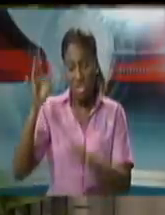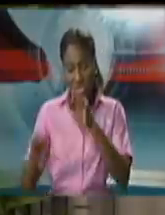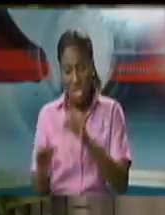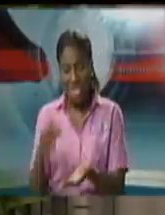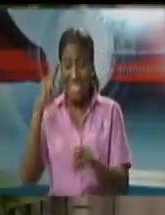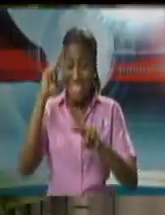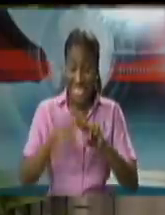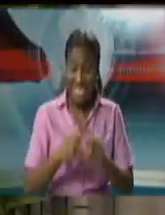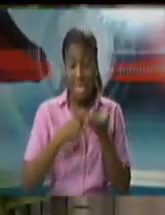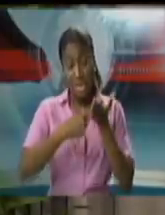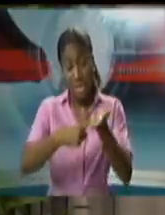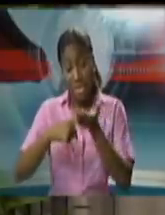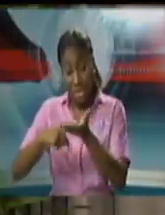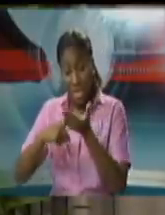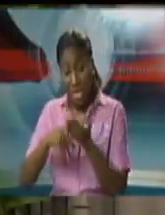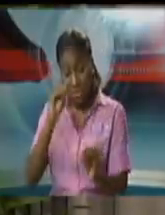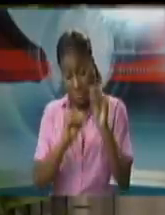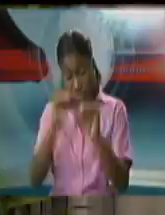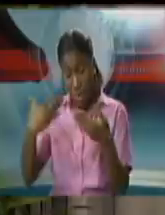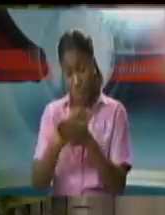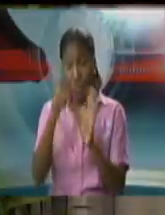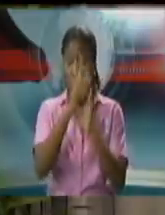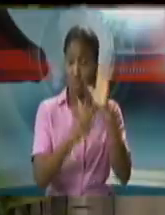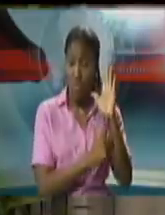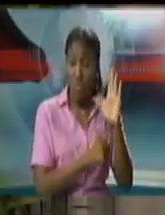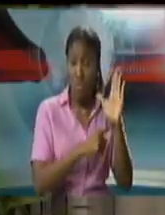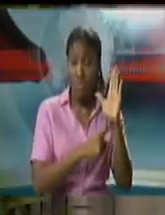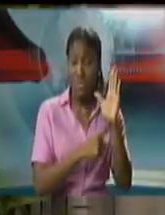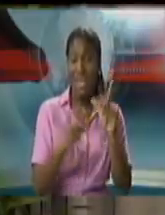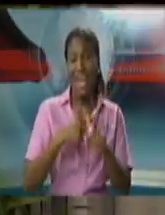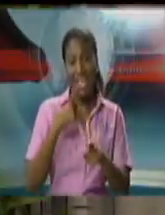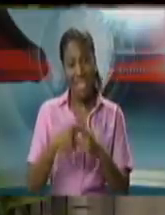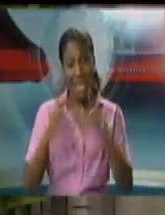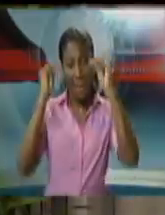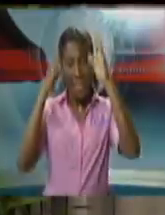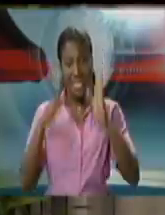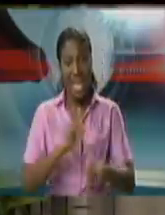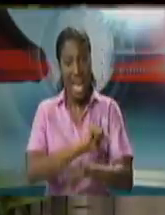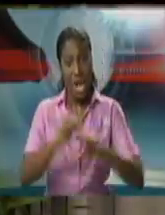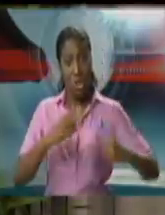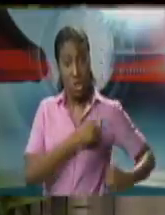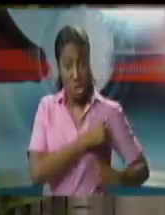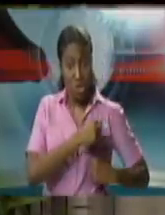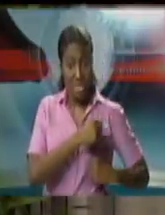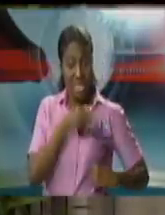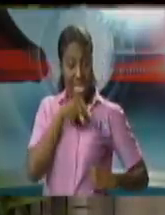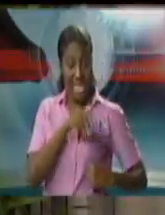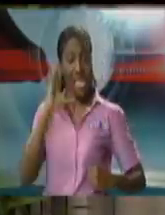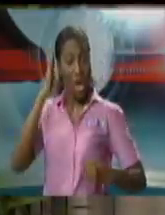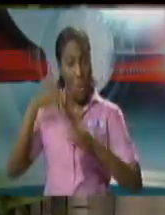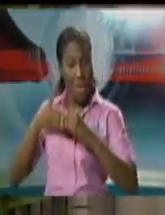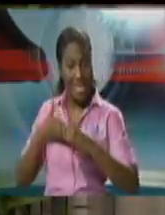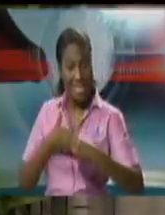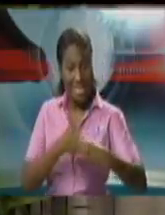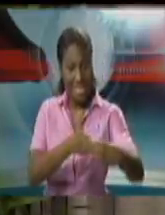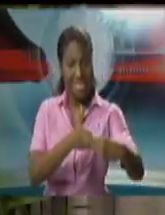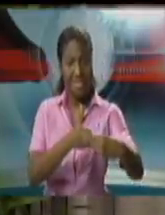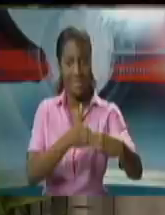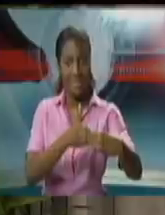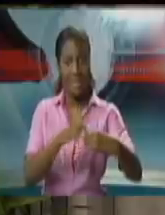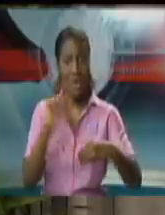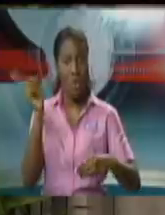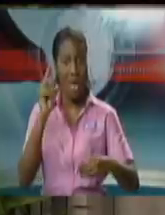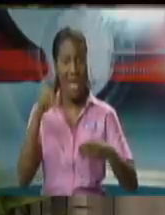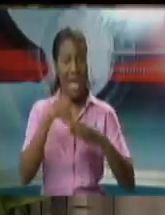considerable amount of time getting that right and the honourable minister of national security will pilot the legislation drafted for him in parliament